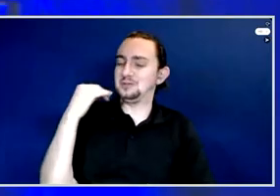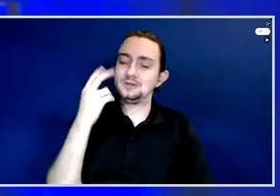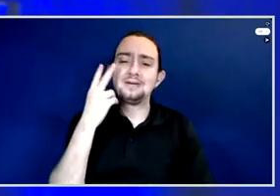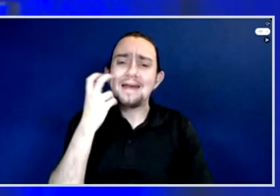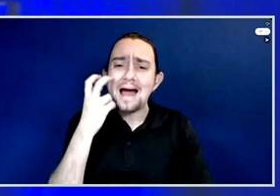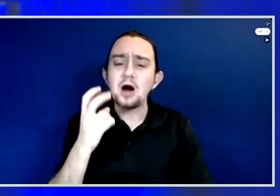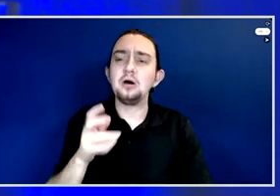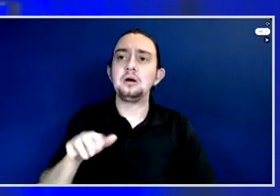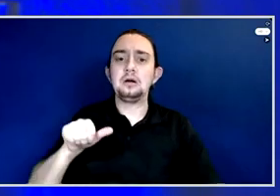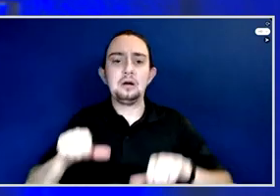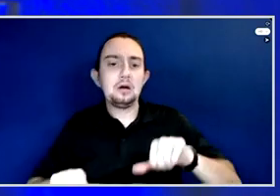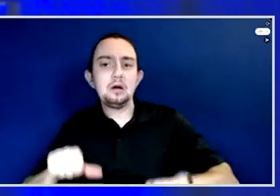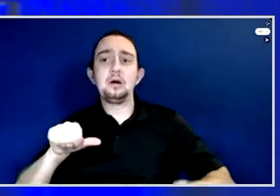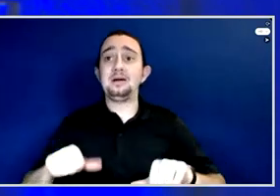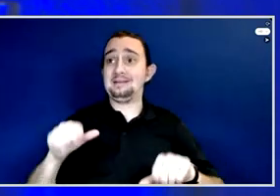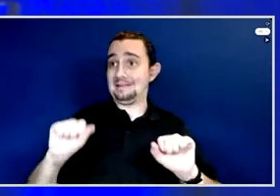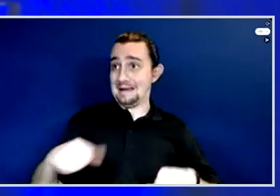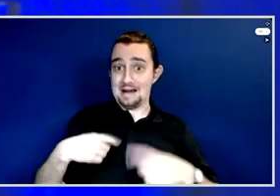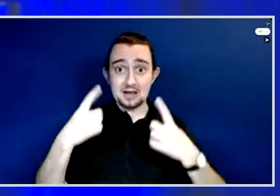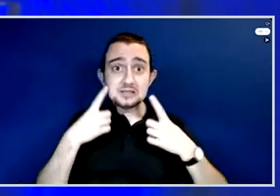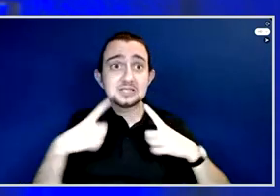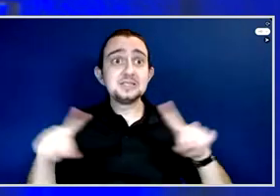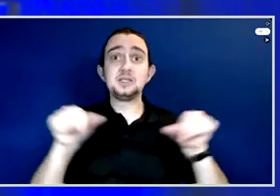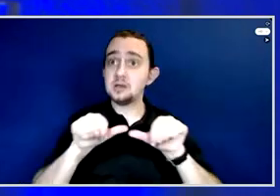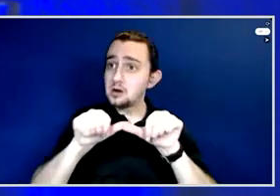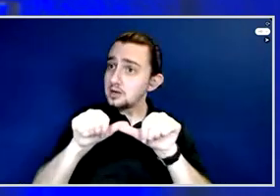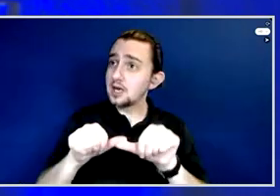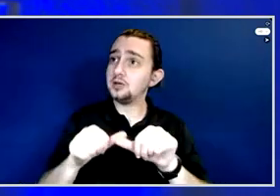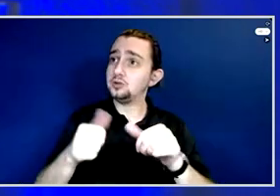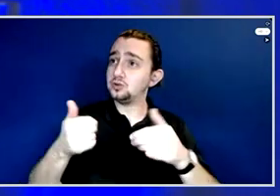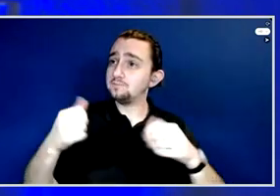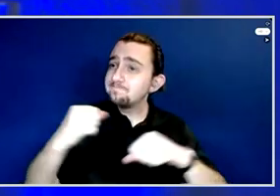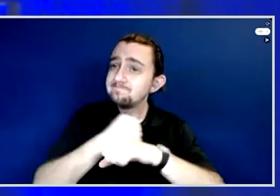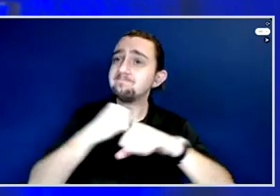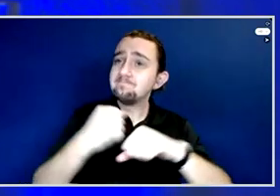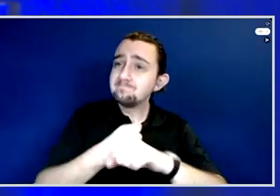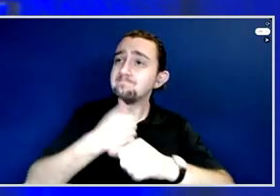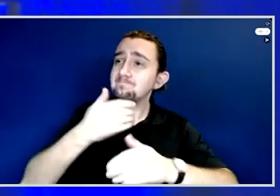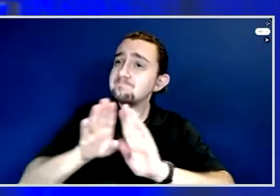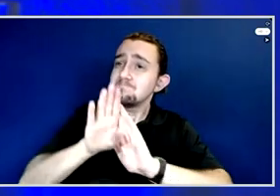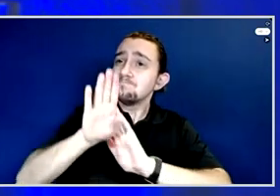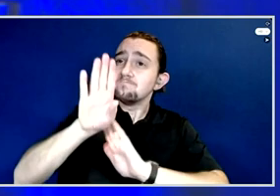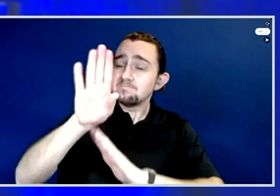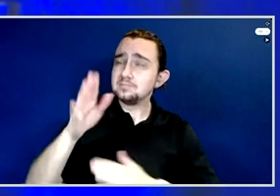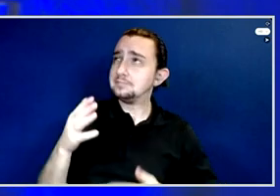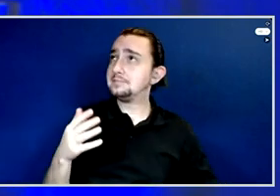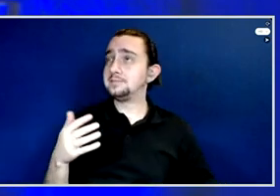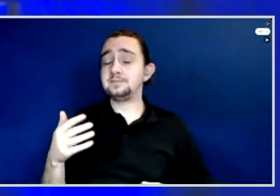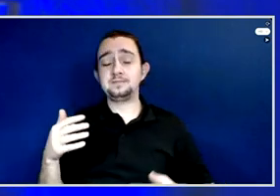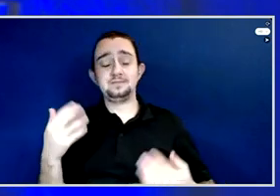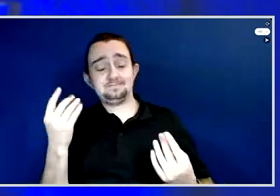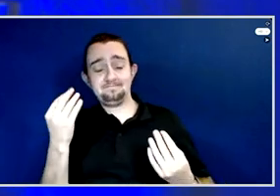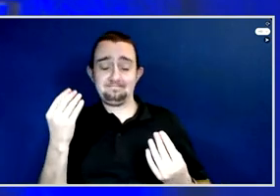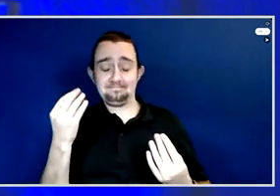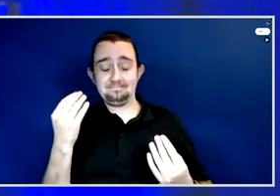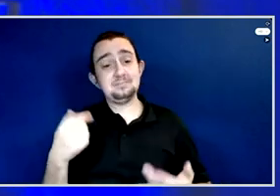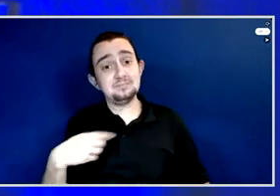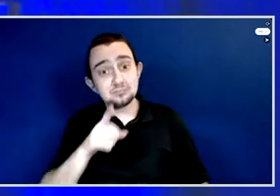actually succeed in carrying this fight forward. And the fact that the people that we recognize today each had their own moments,